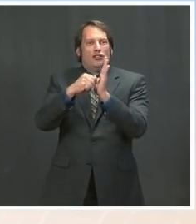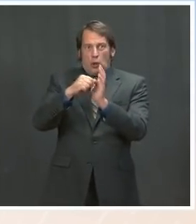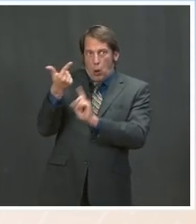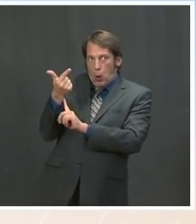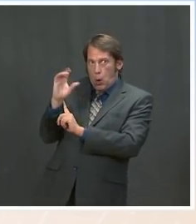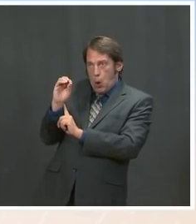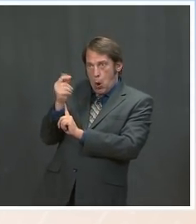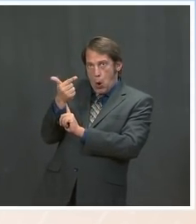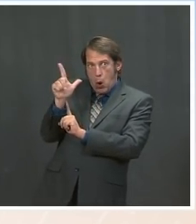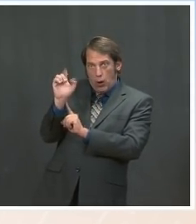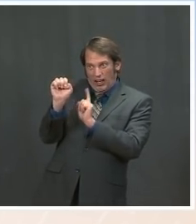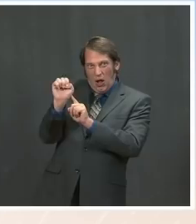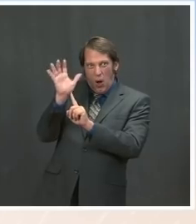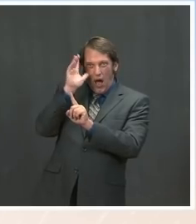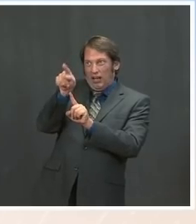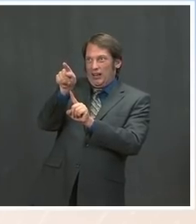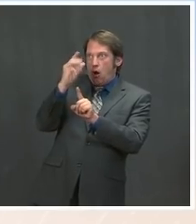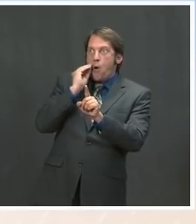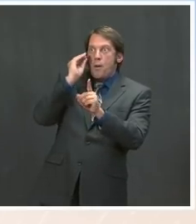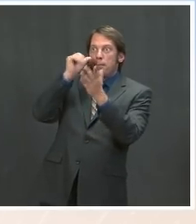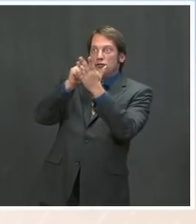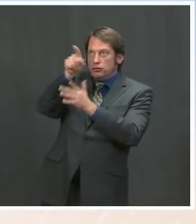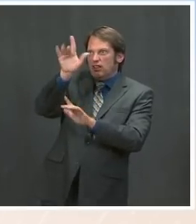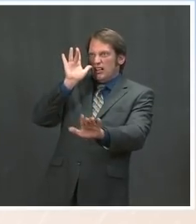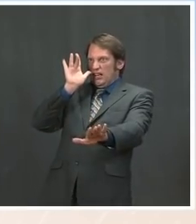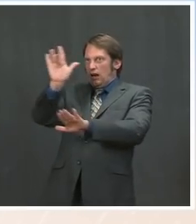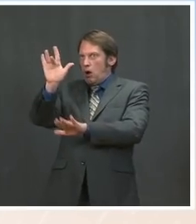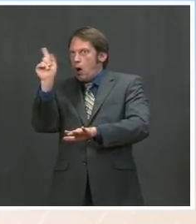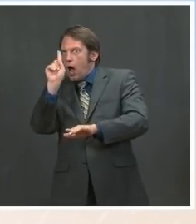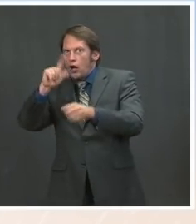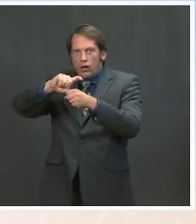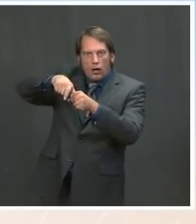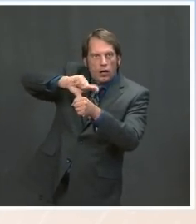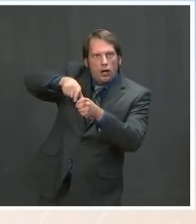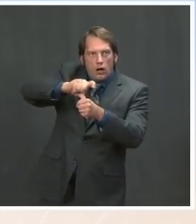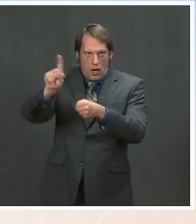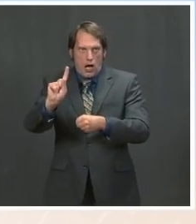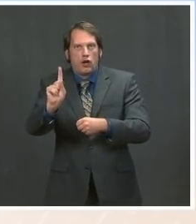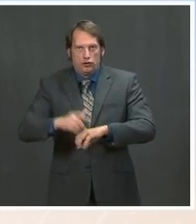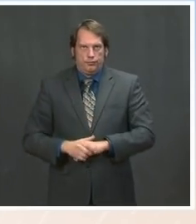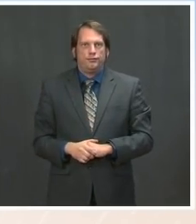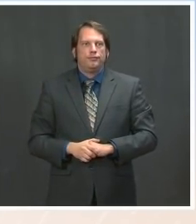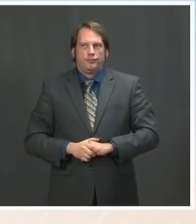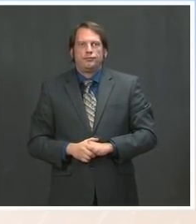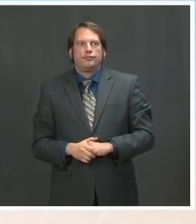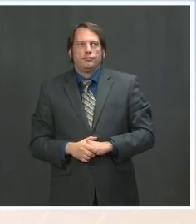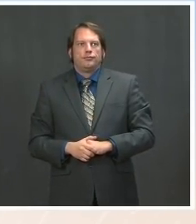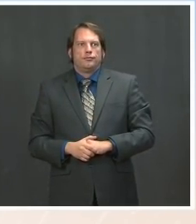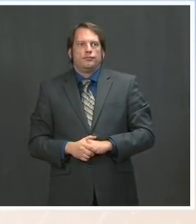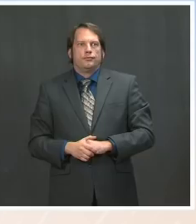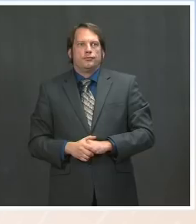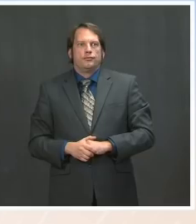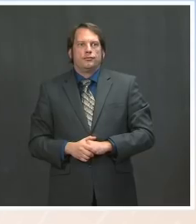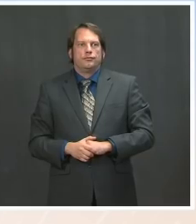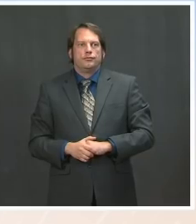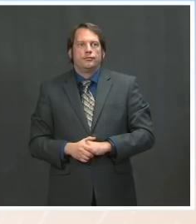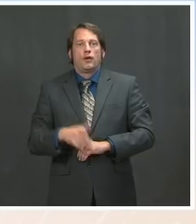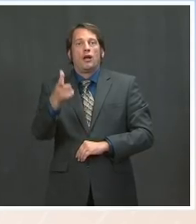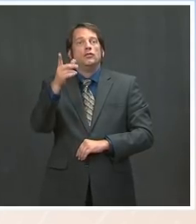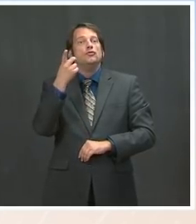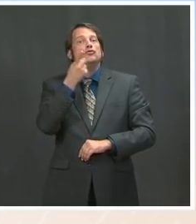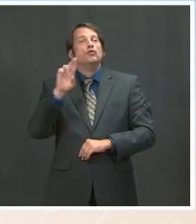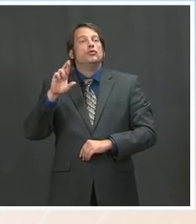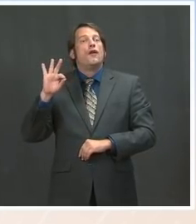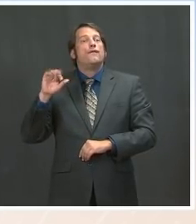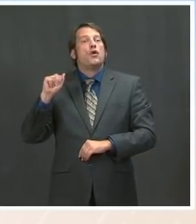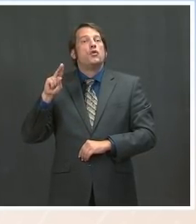and Twitter, as well as even a Snapchat message from Dr. Fauci. Never too young to Snapchat — too old, too young,